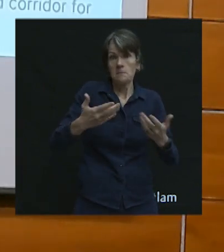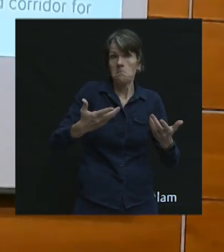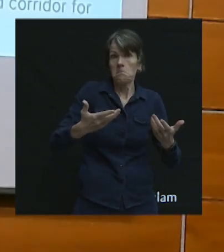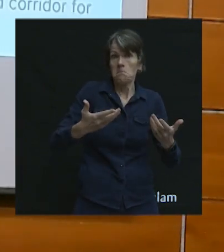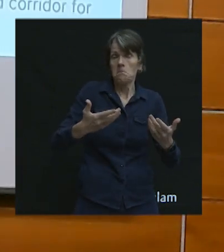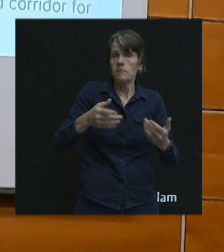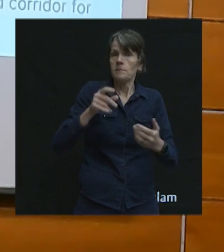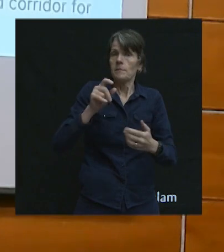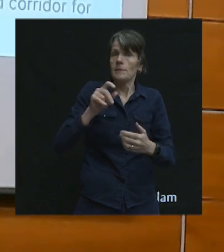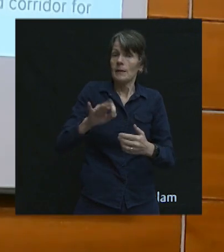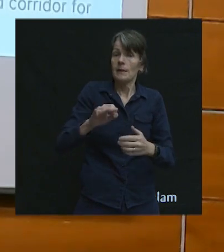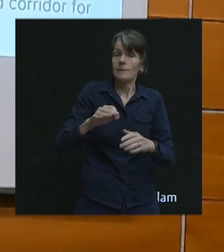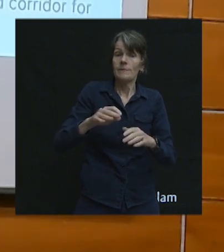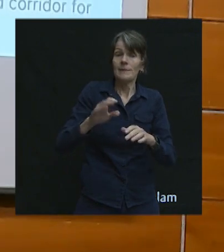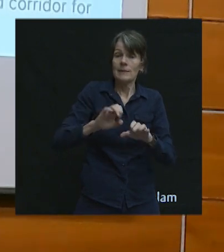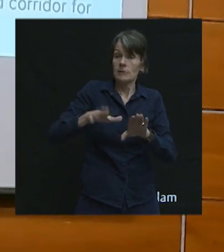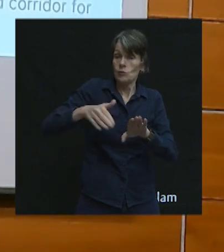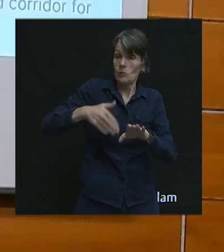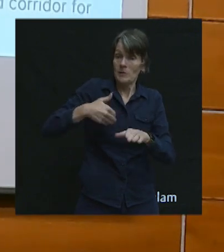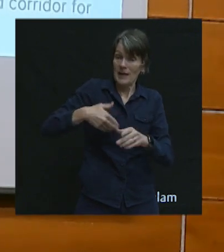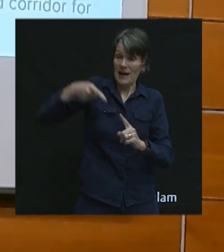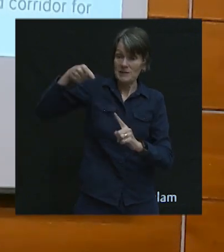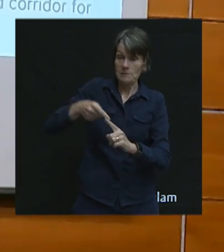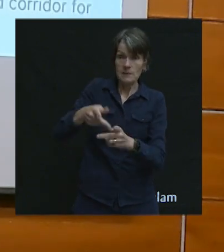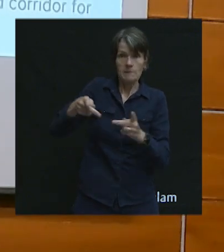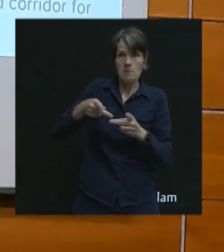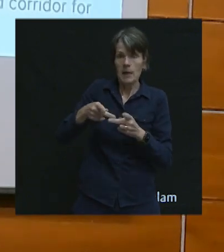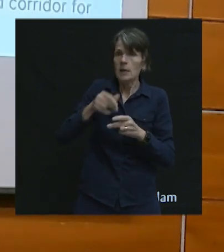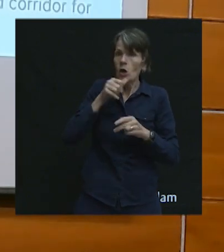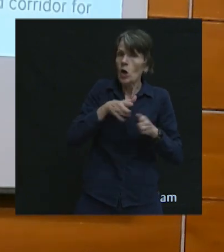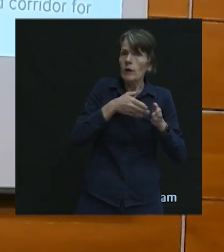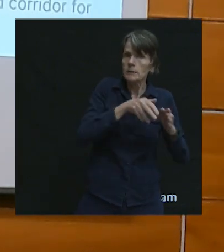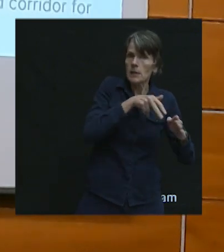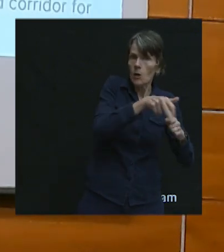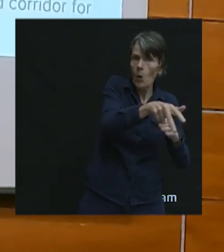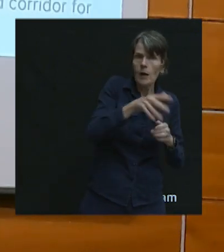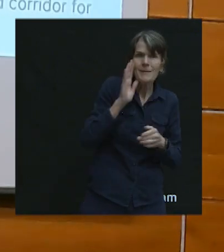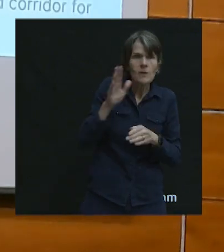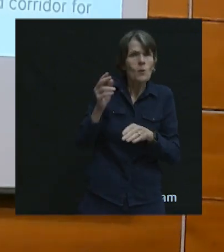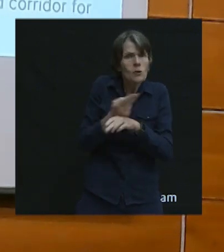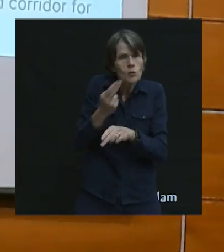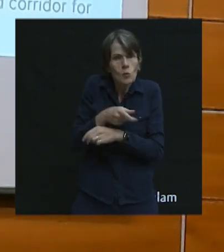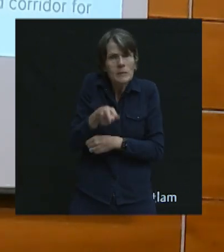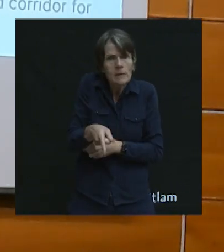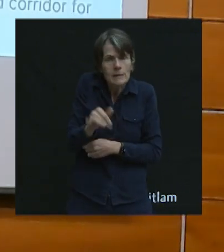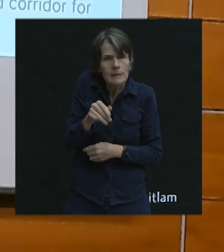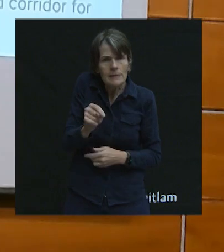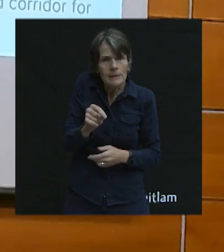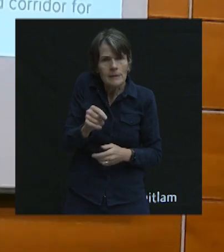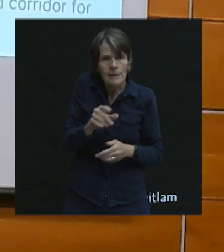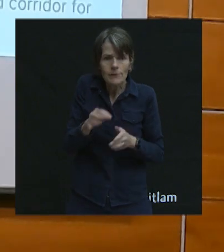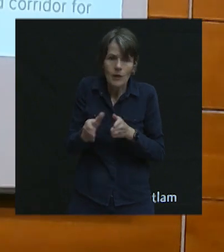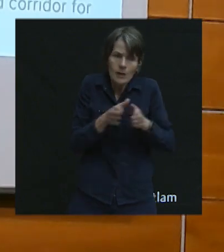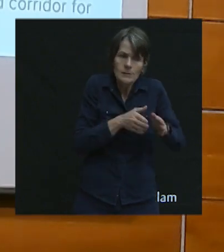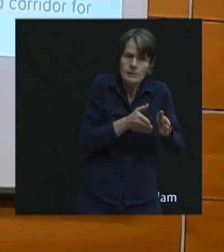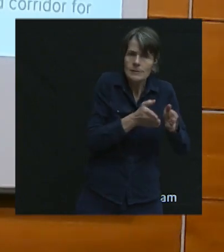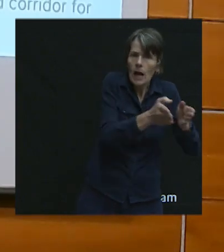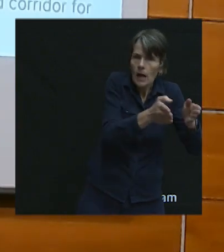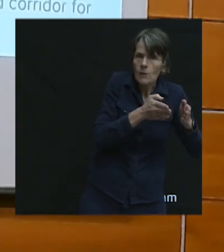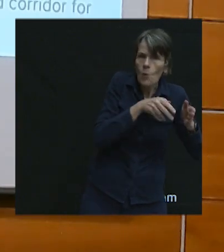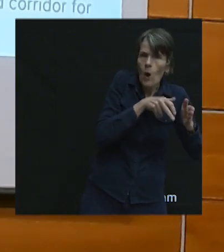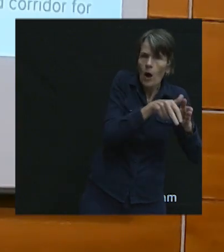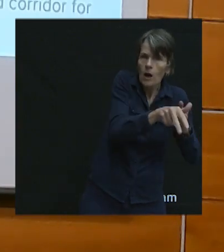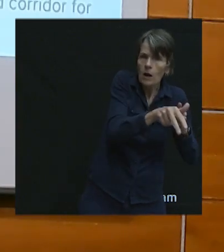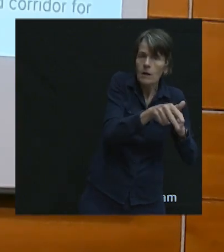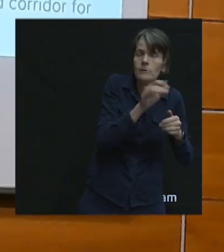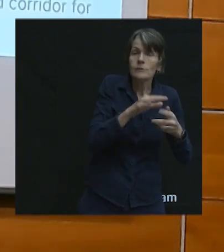that if they have a place to be on the road that is not the sidewalk, they will use that place to be on the road that is not the sidewalk. And so, it gets back to that choice we